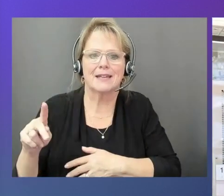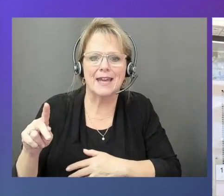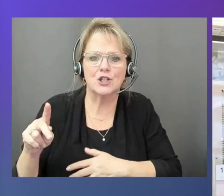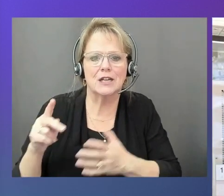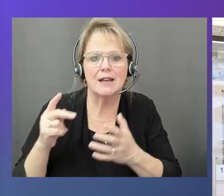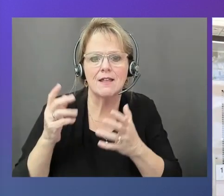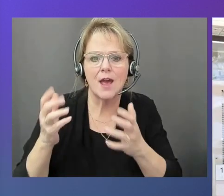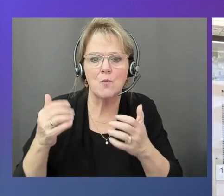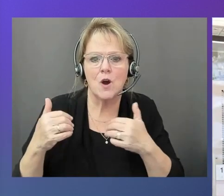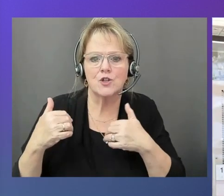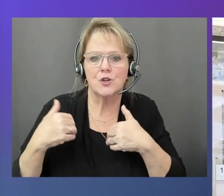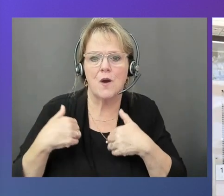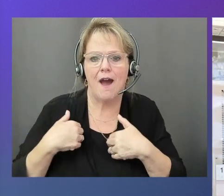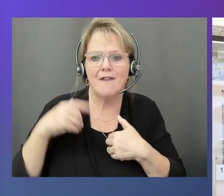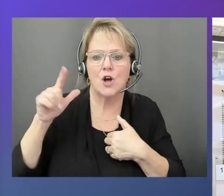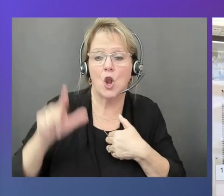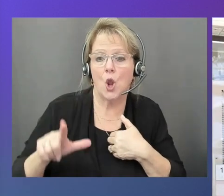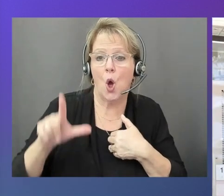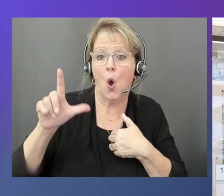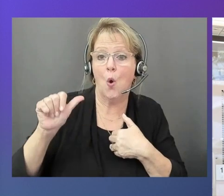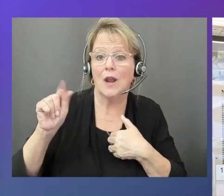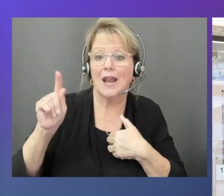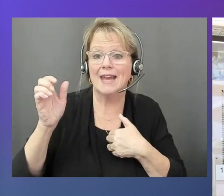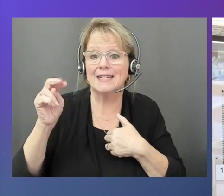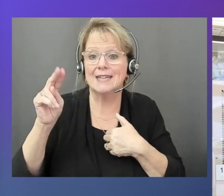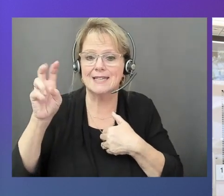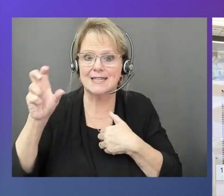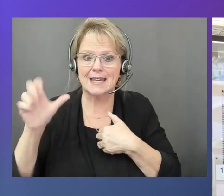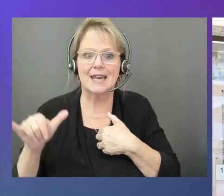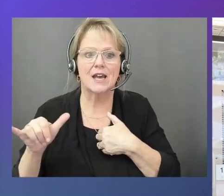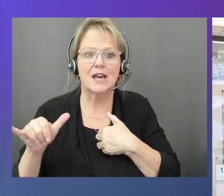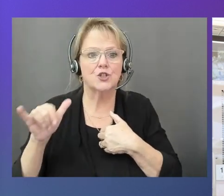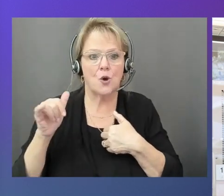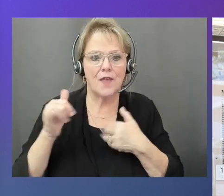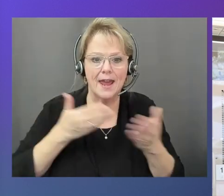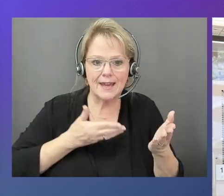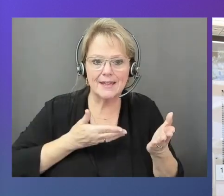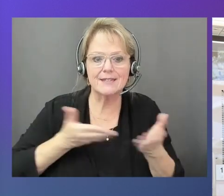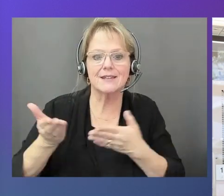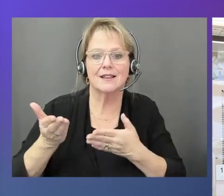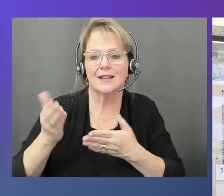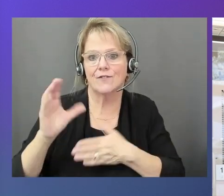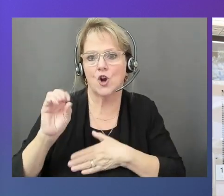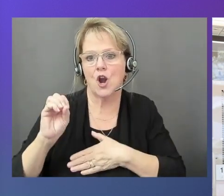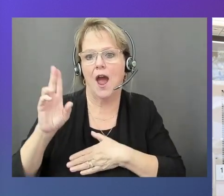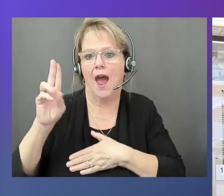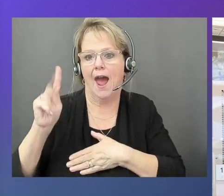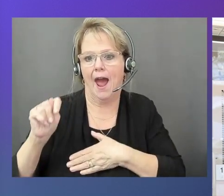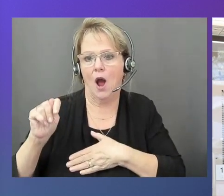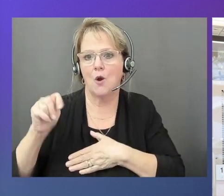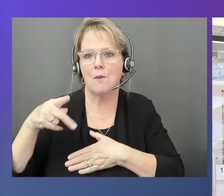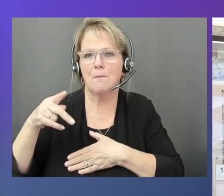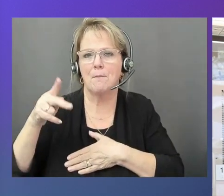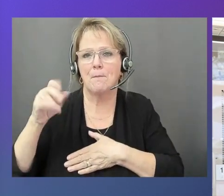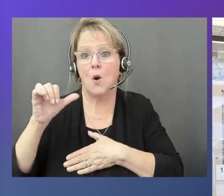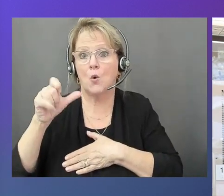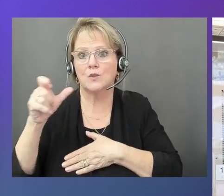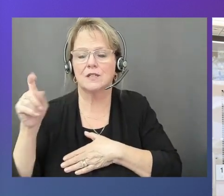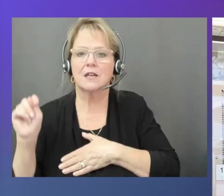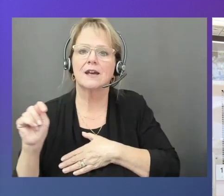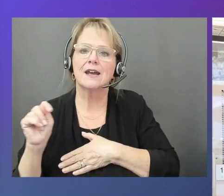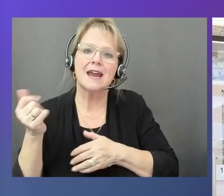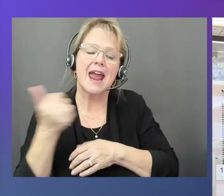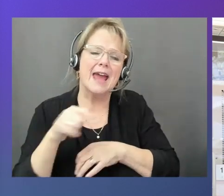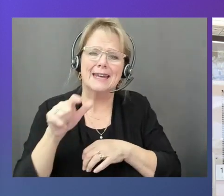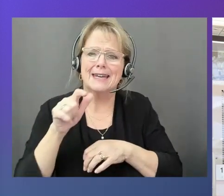Outpost. Okay. So anywhere where we need a low latency and we don't want to send data to our cloud, that's where